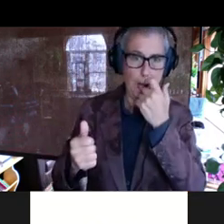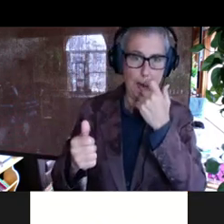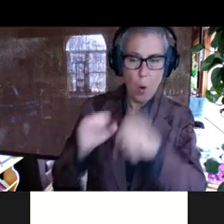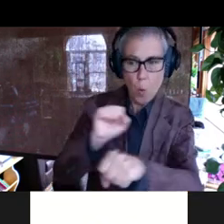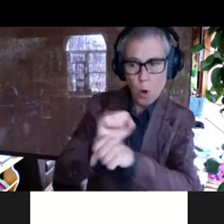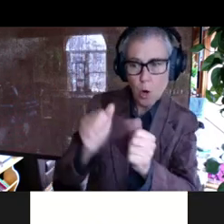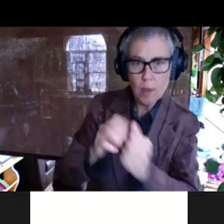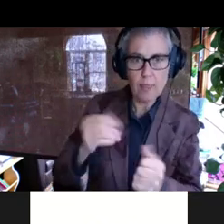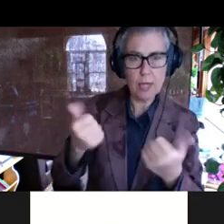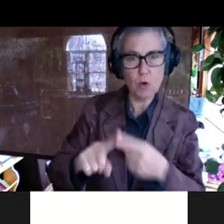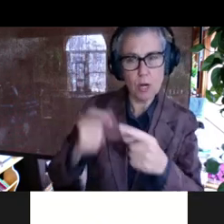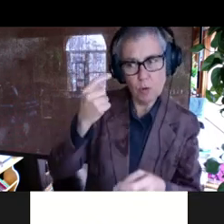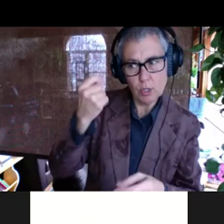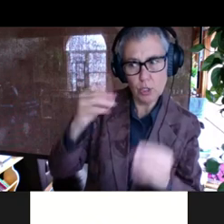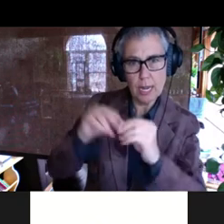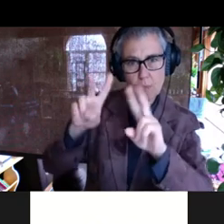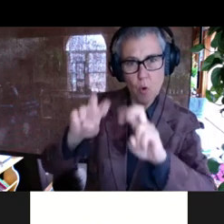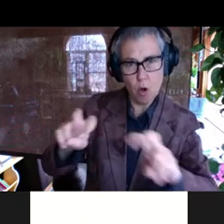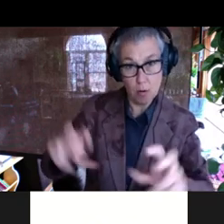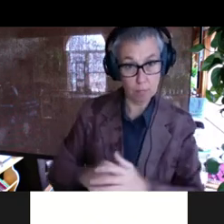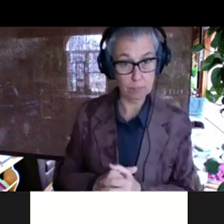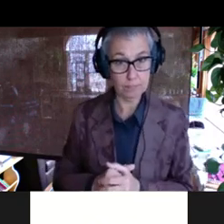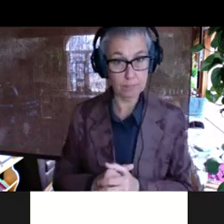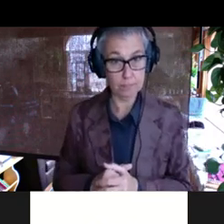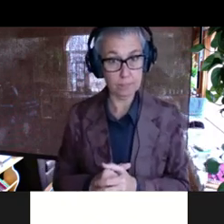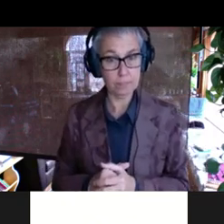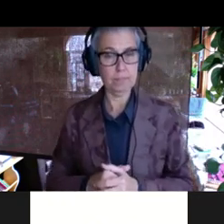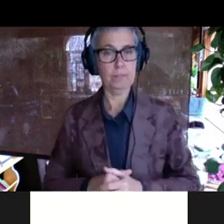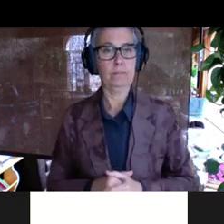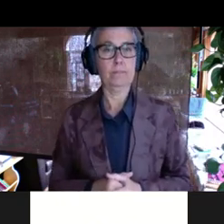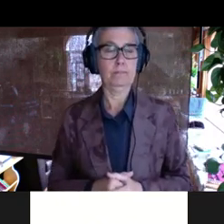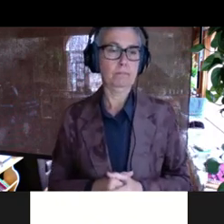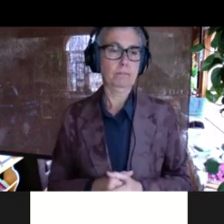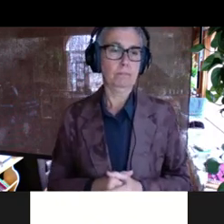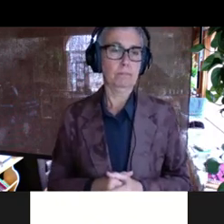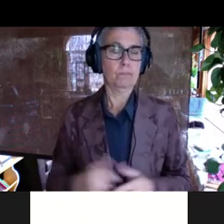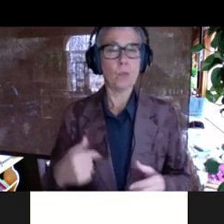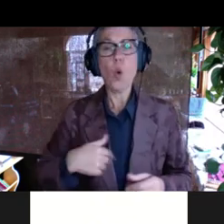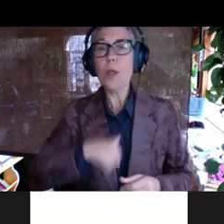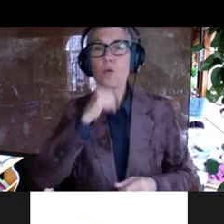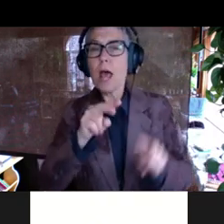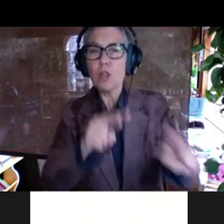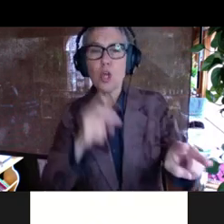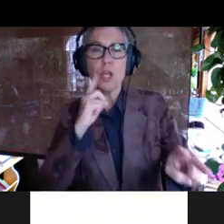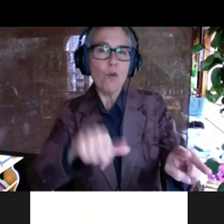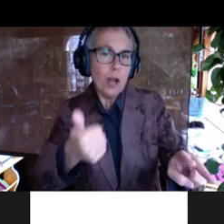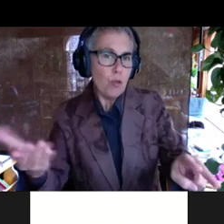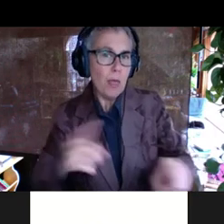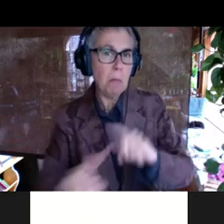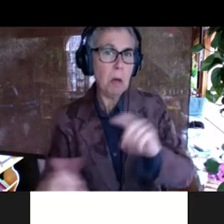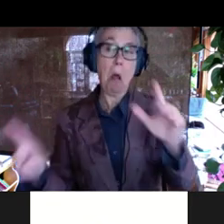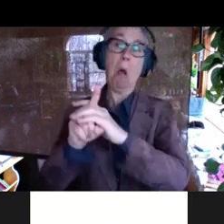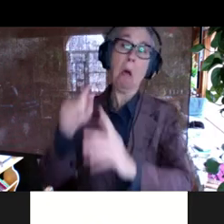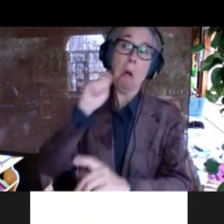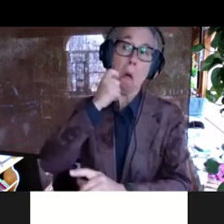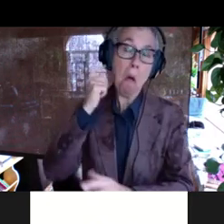understand and post. Now, the other thing, and this was not something we were looking for, so this was just a, a cool thing that we